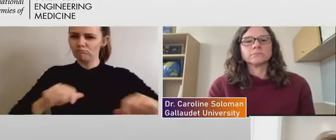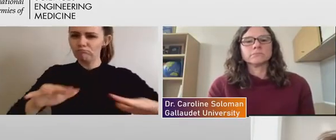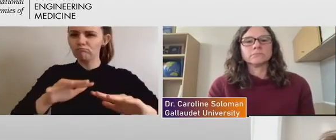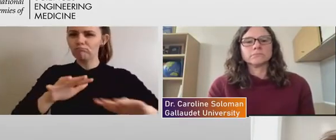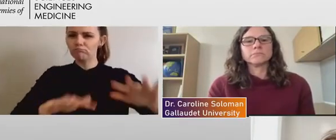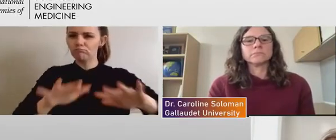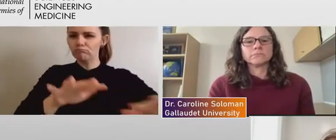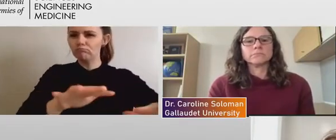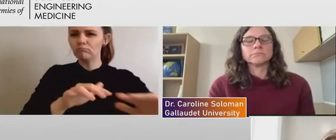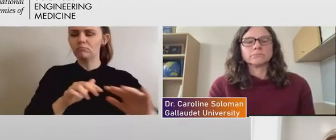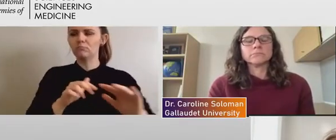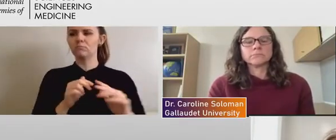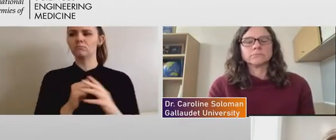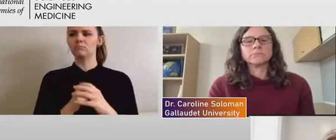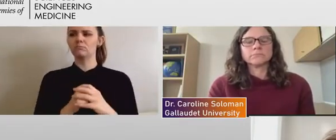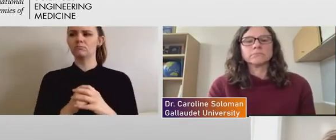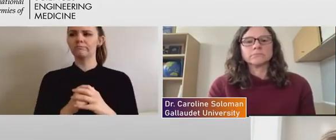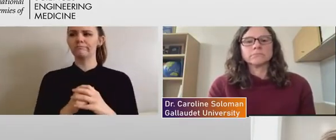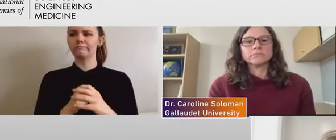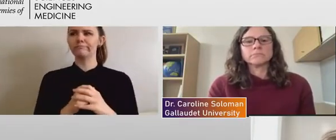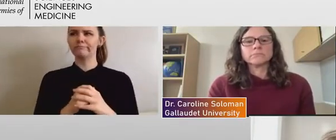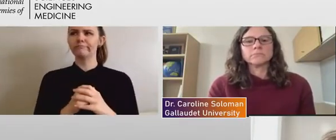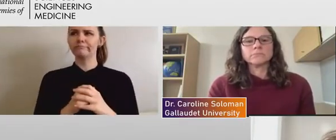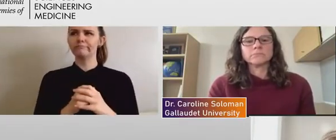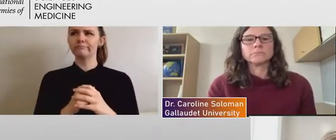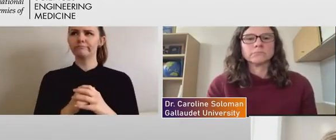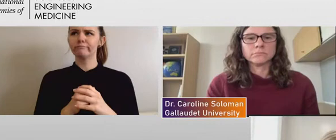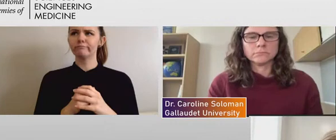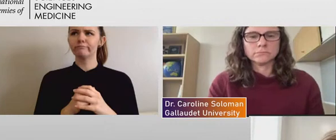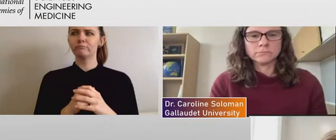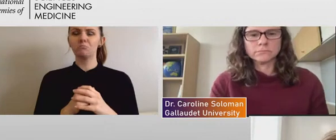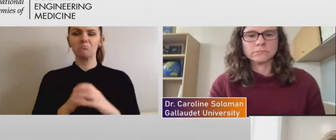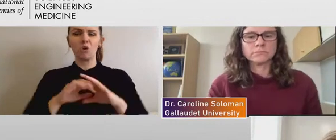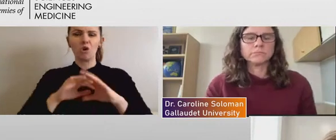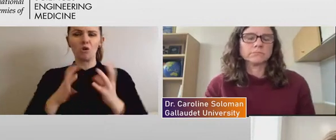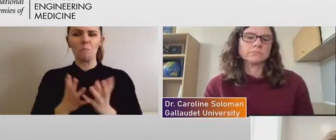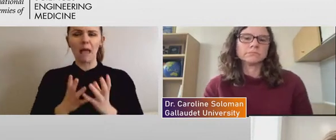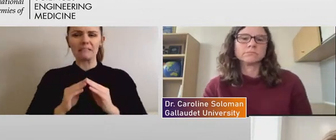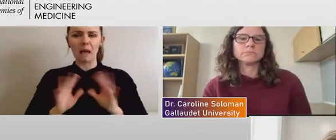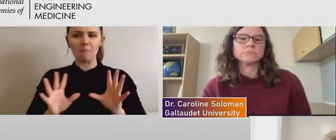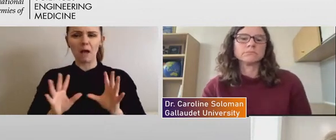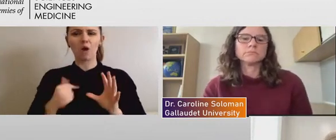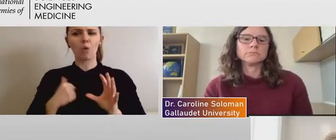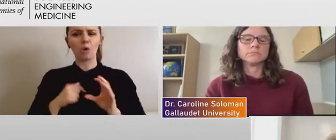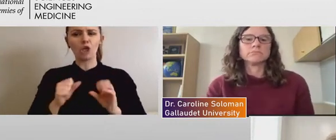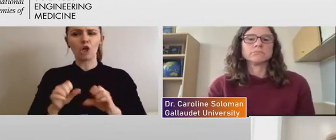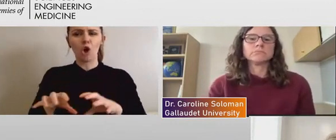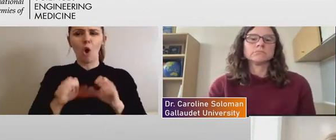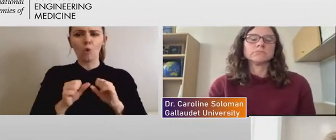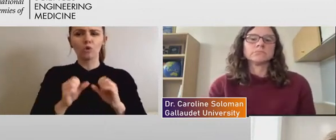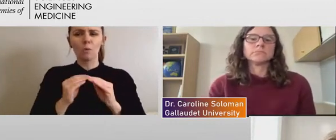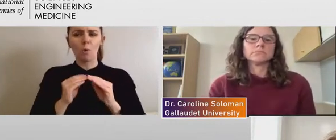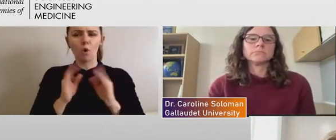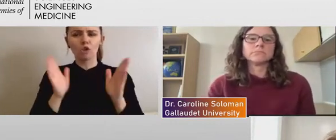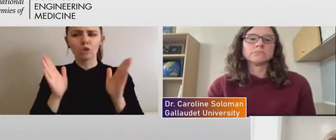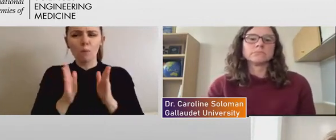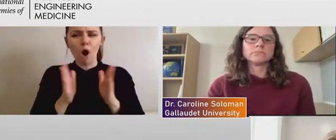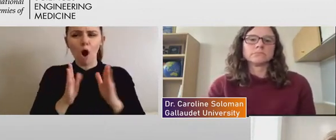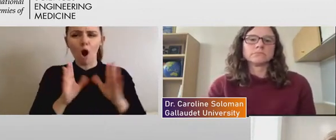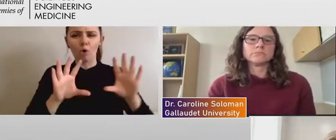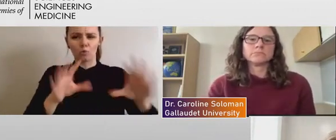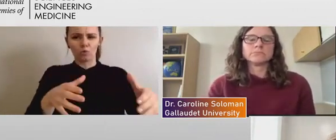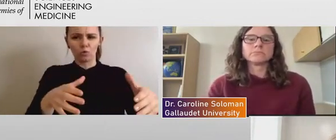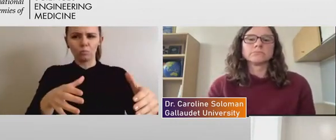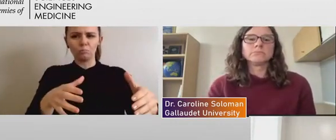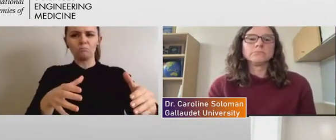with the pandemic, we were able to have a smaller group, uh, and, you know, we sort